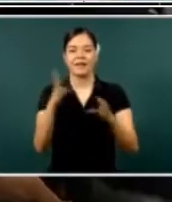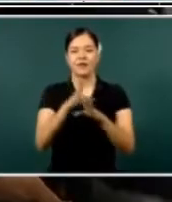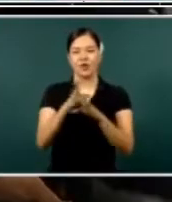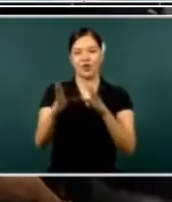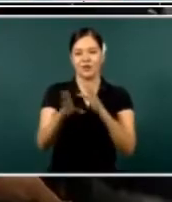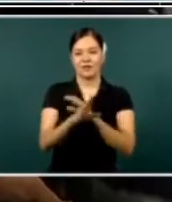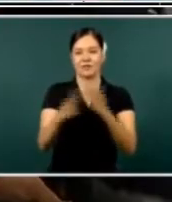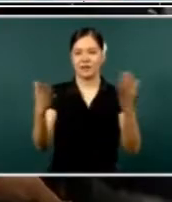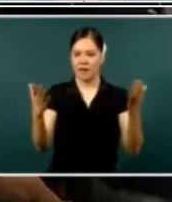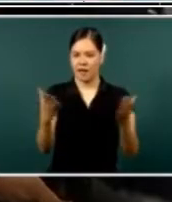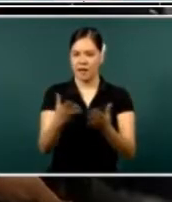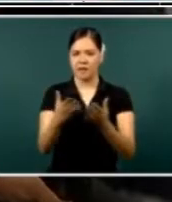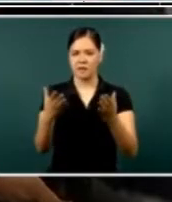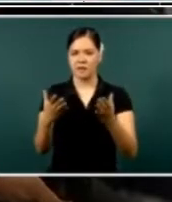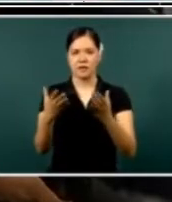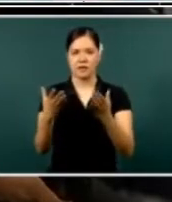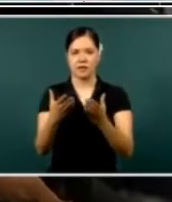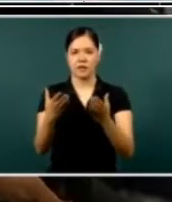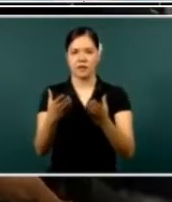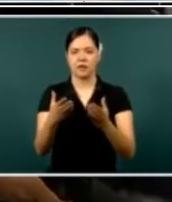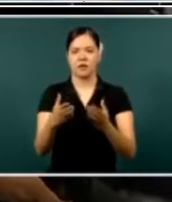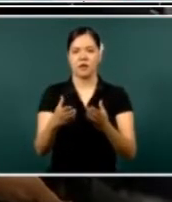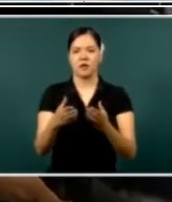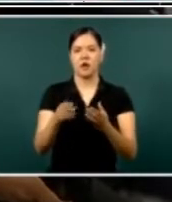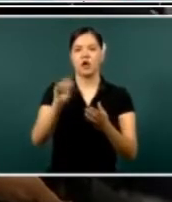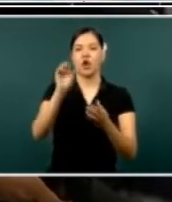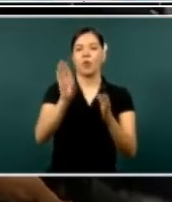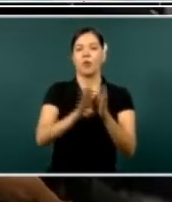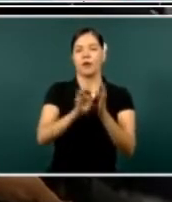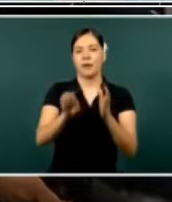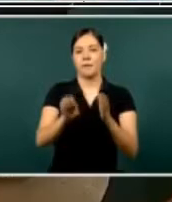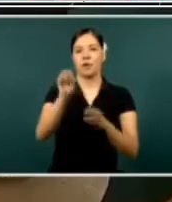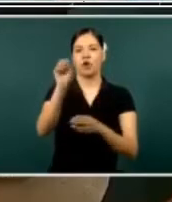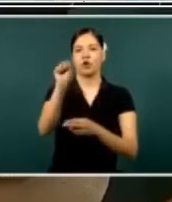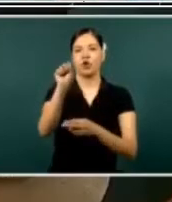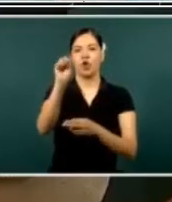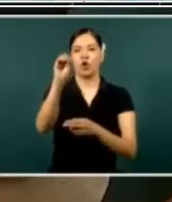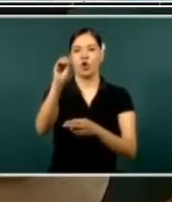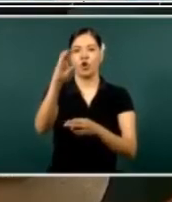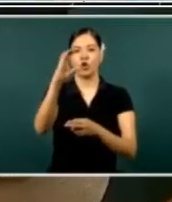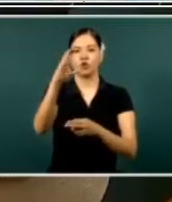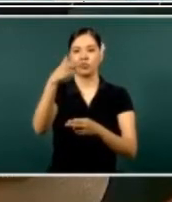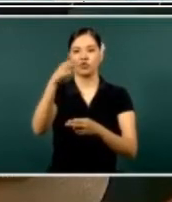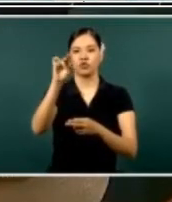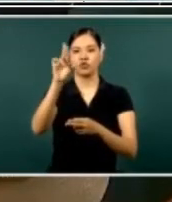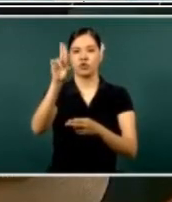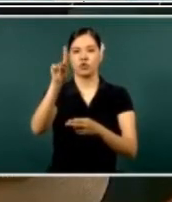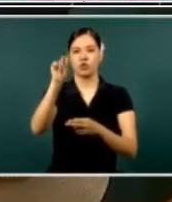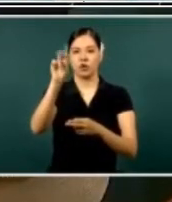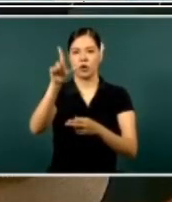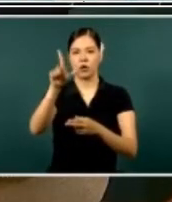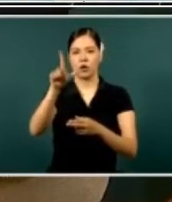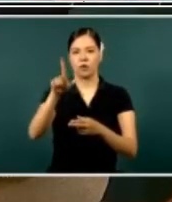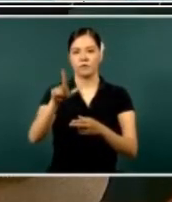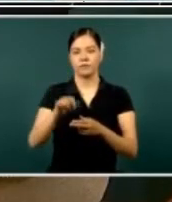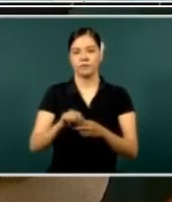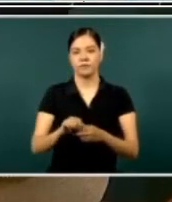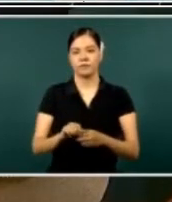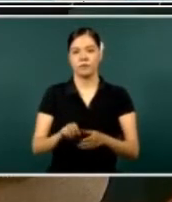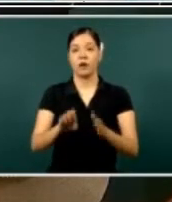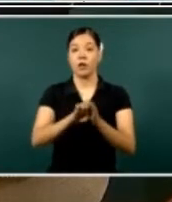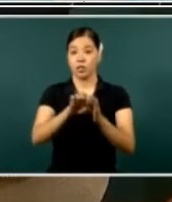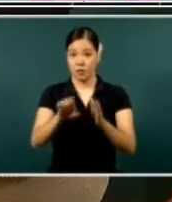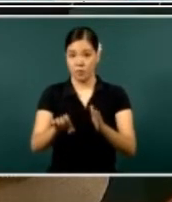customs in Oaxaca. And, and other areas of our country. Additionally,